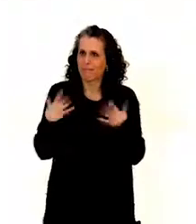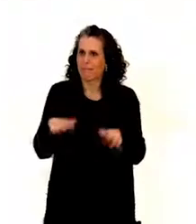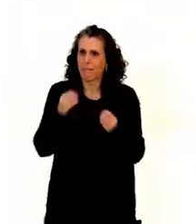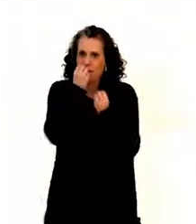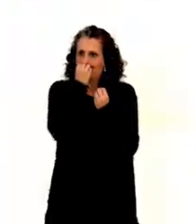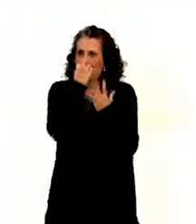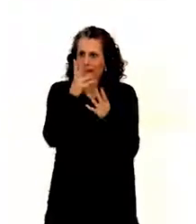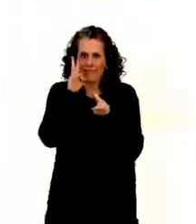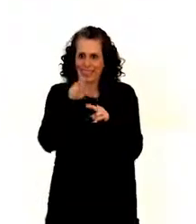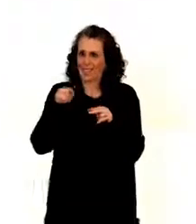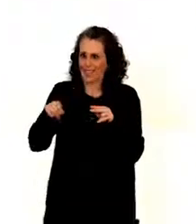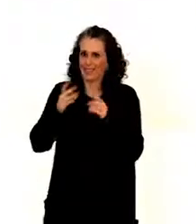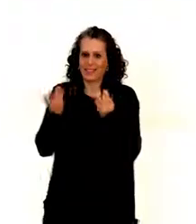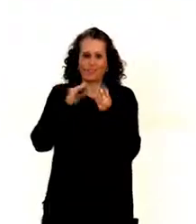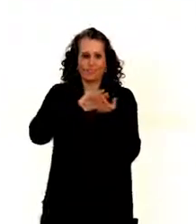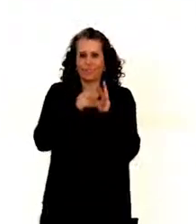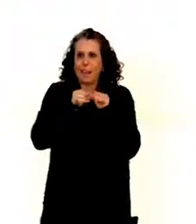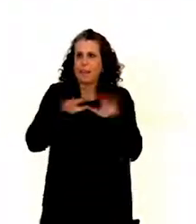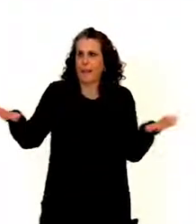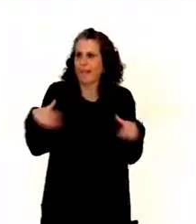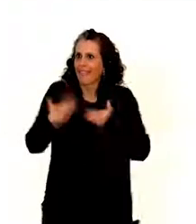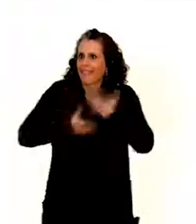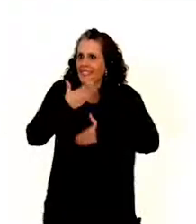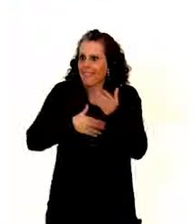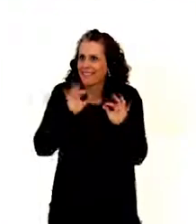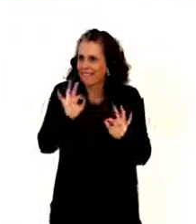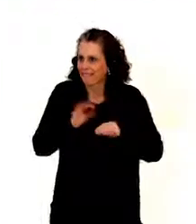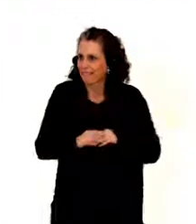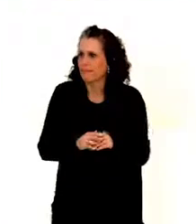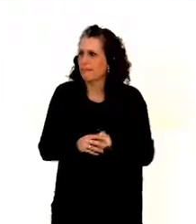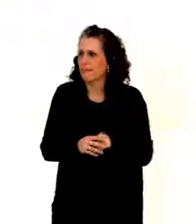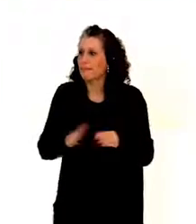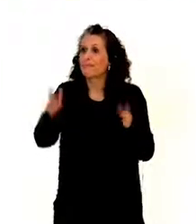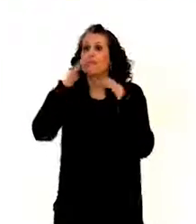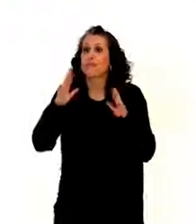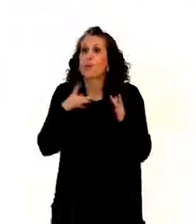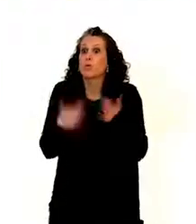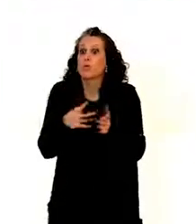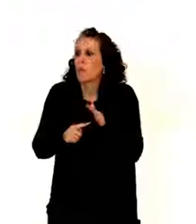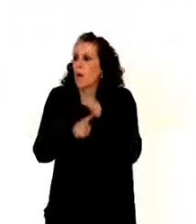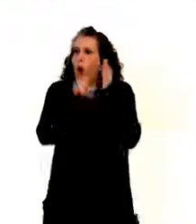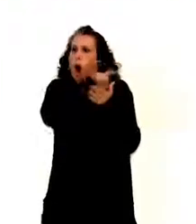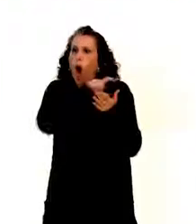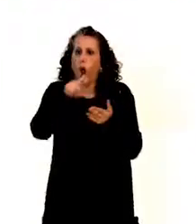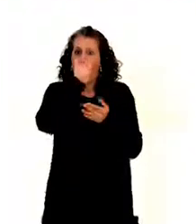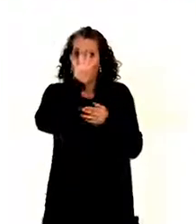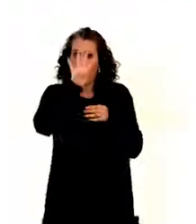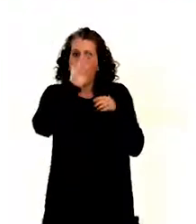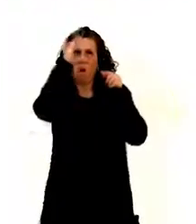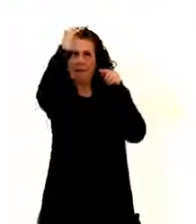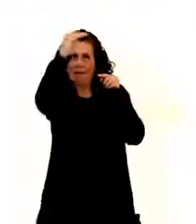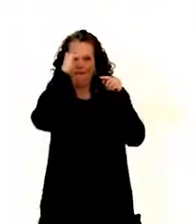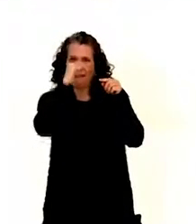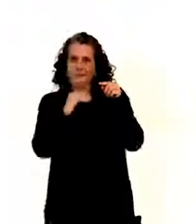obligation is implemented. And then something very important. Article four, paragraph three. And